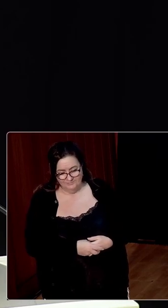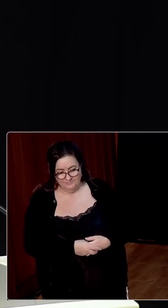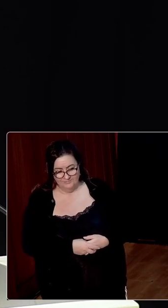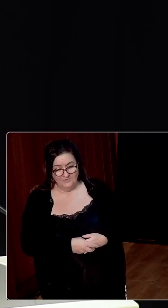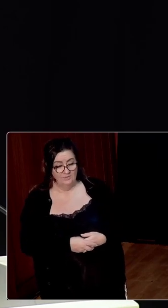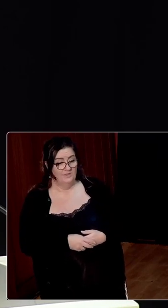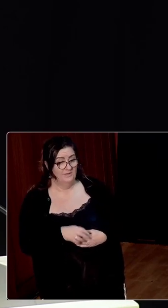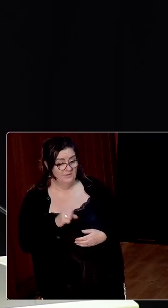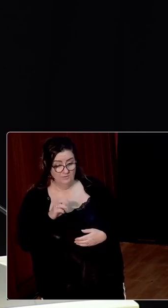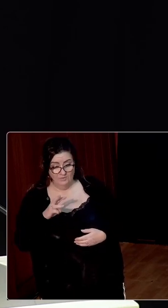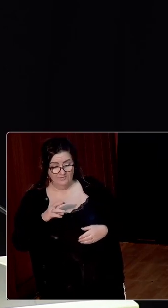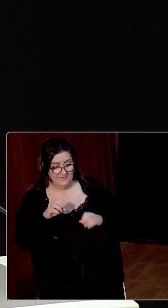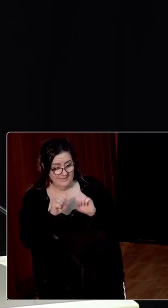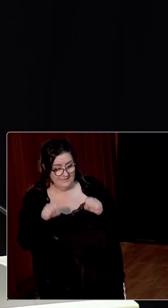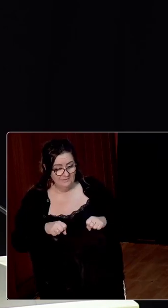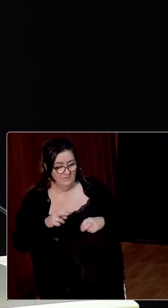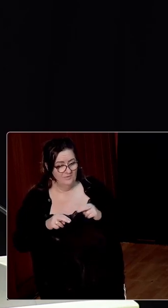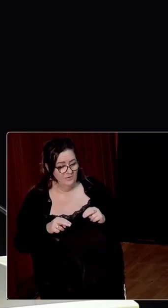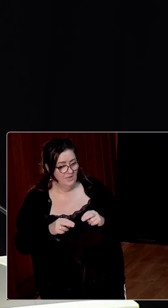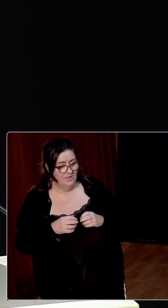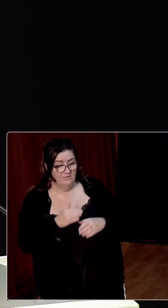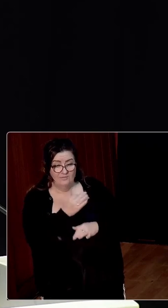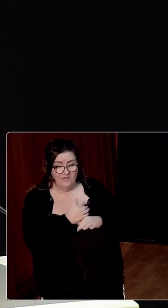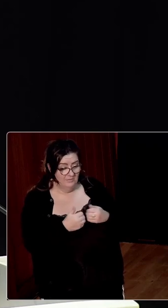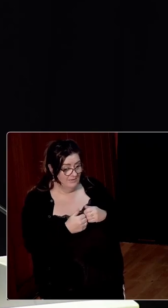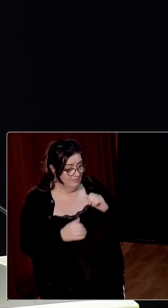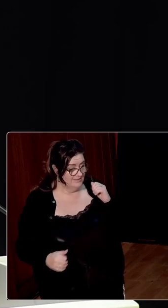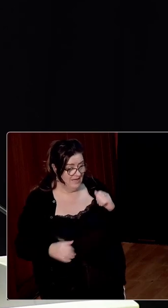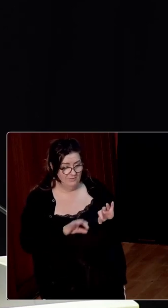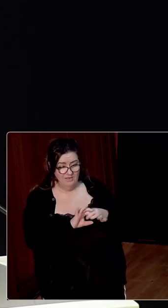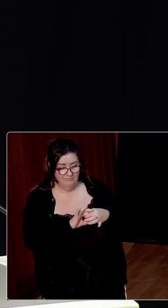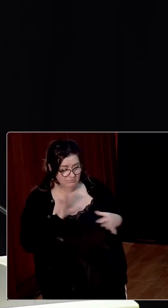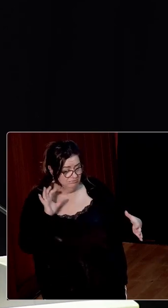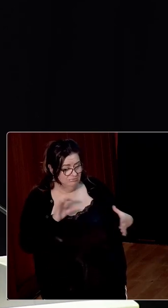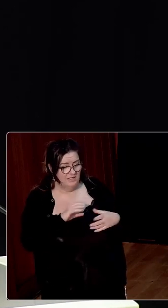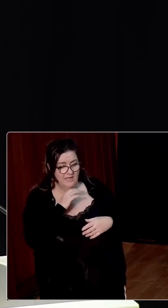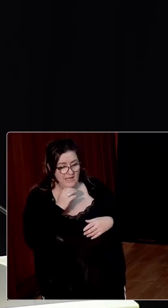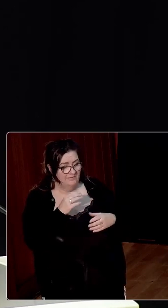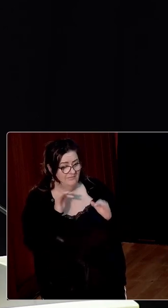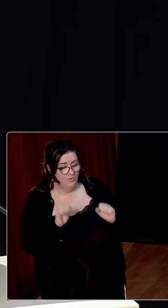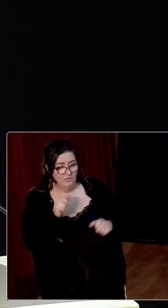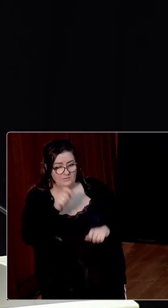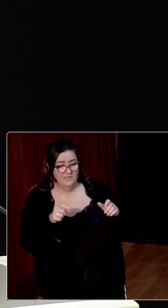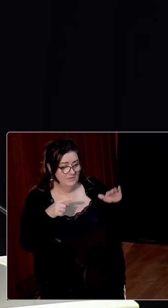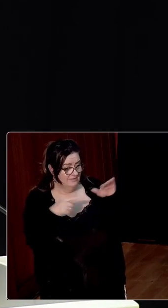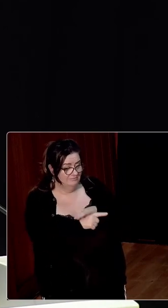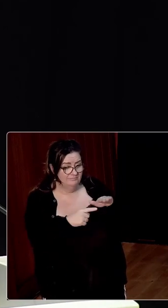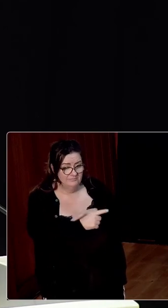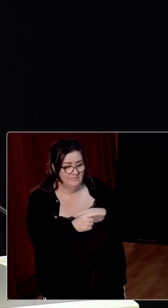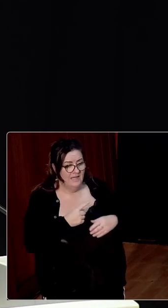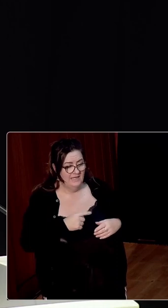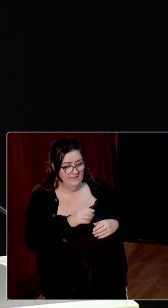welfare system of the new state tore families apart, consigned thousands of others to emigration and their children to institutions,